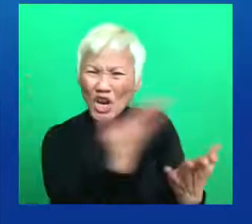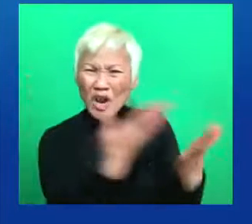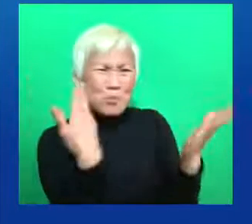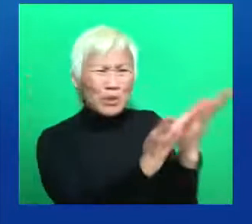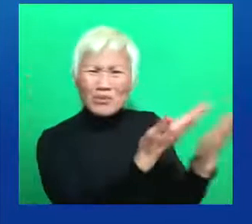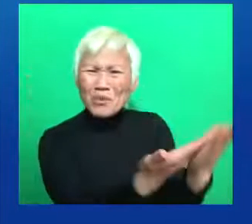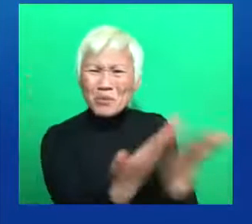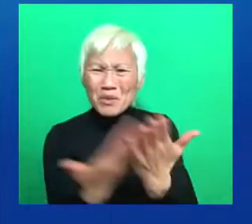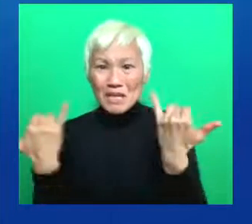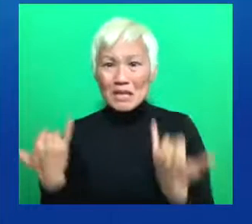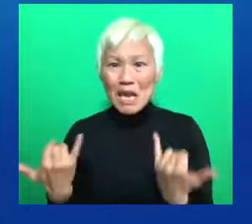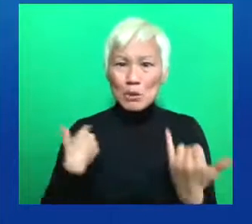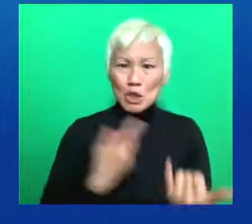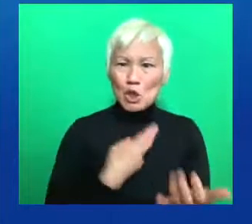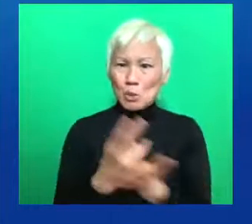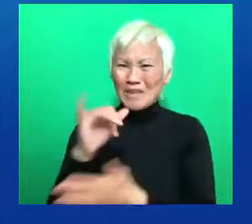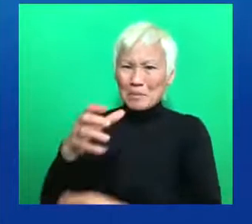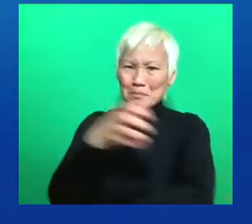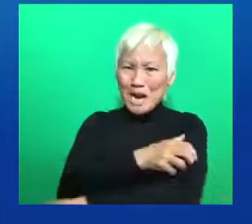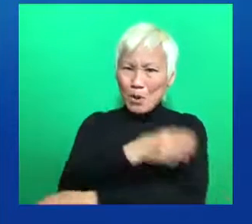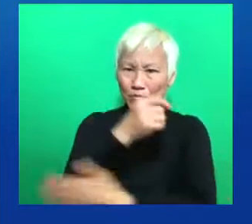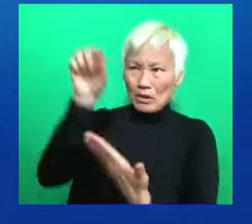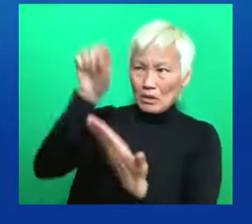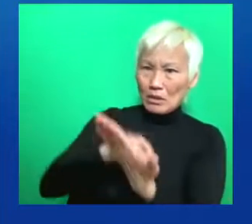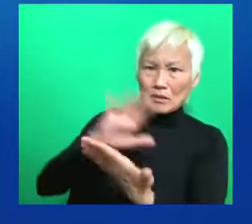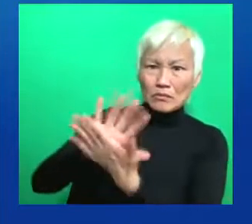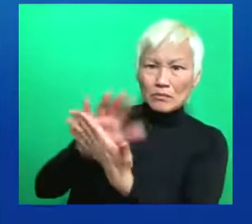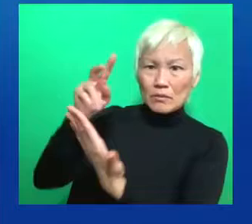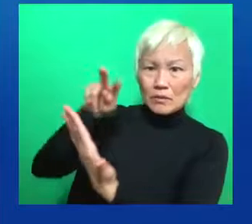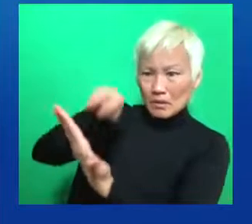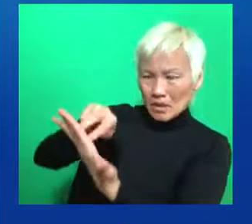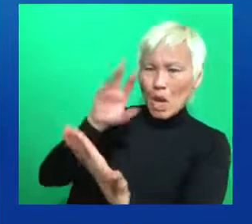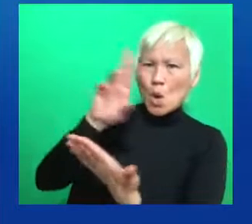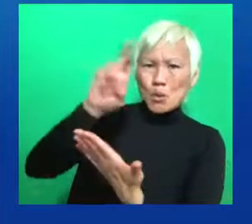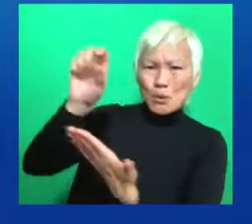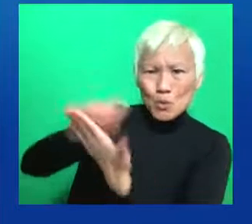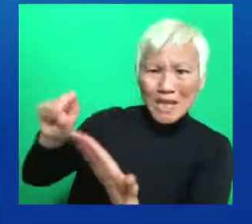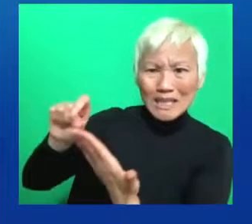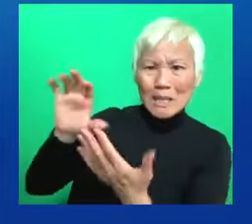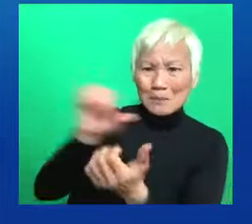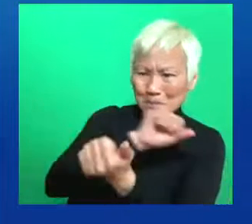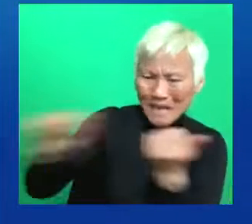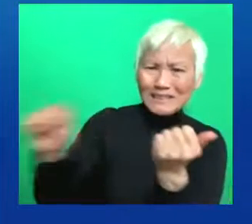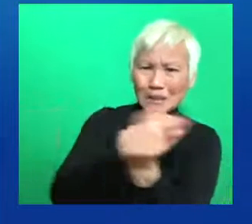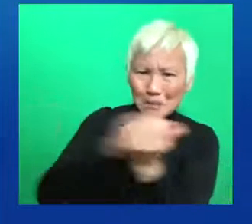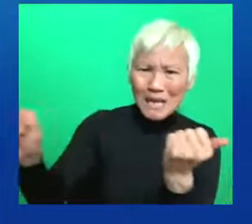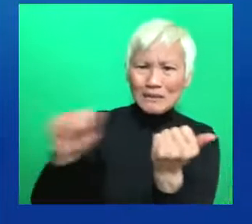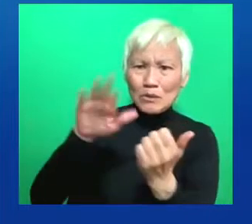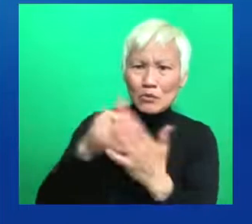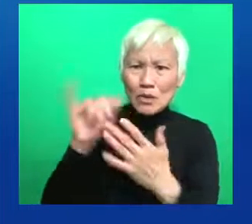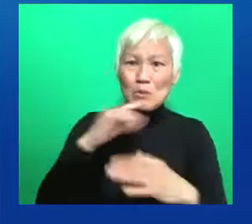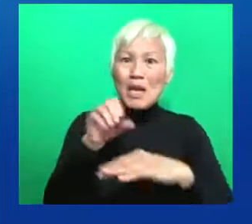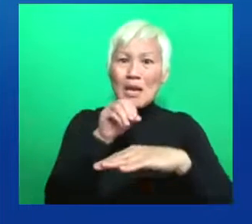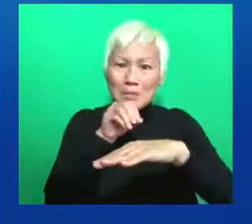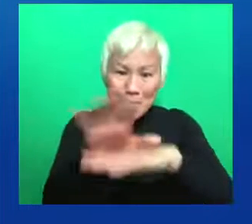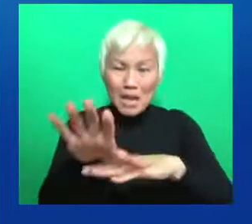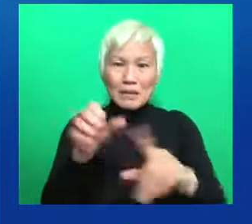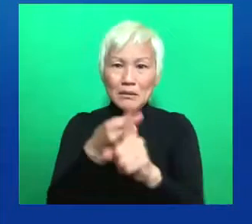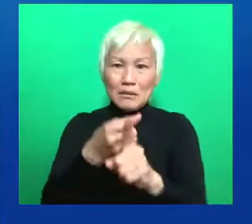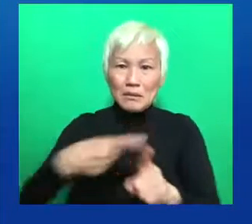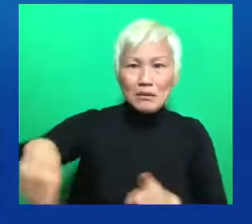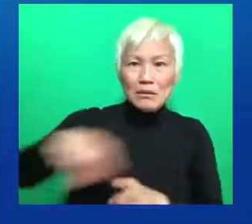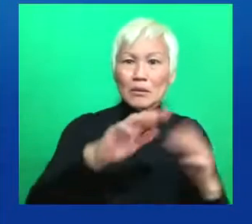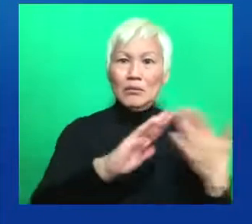that addresses racial disparities like my baby bonds bill with Senator Booker. Policy is my love